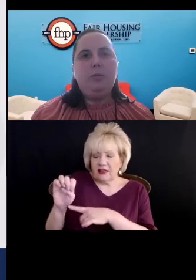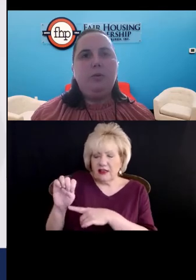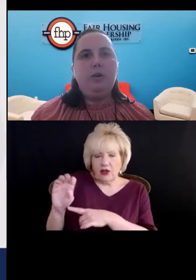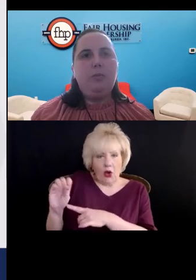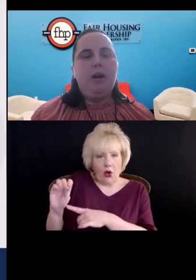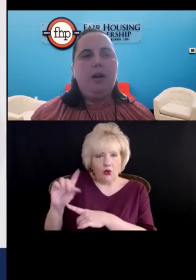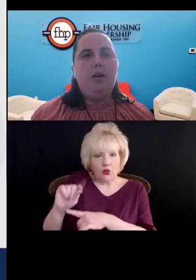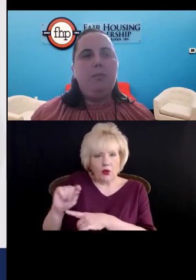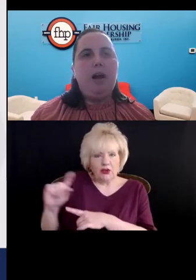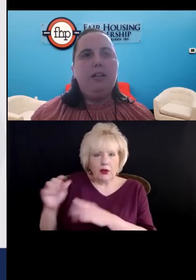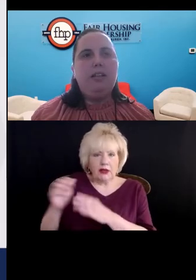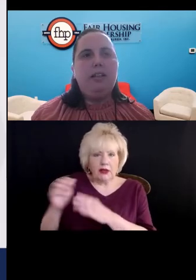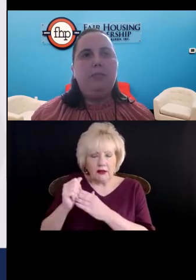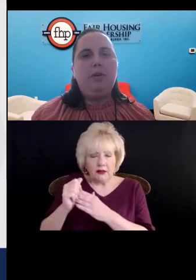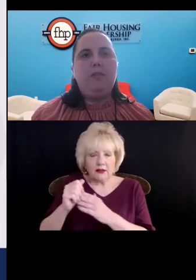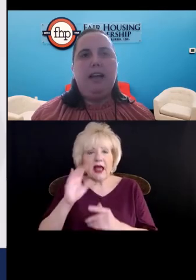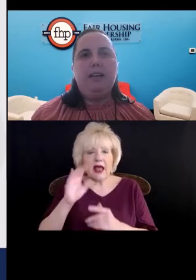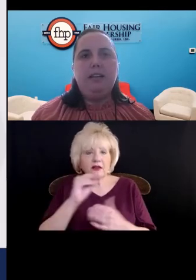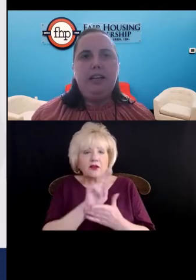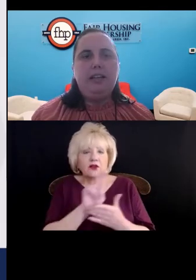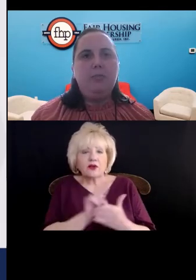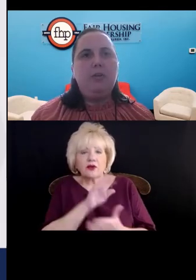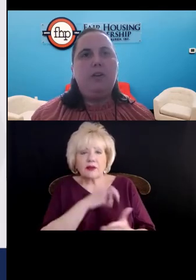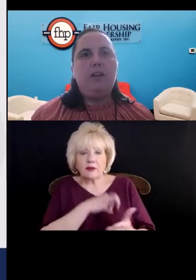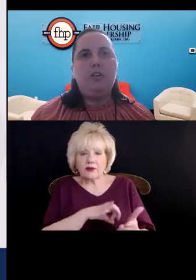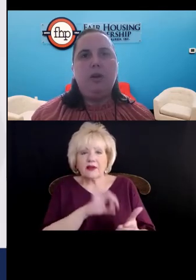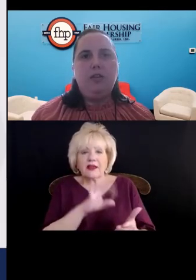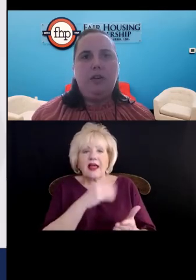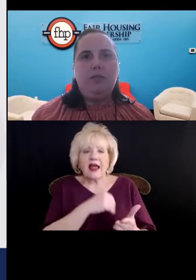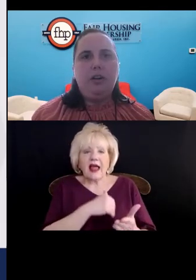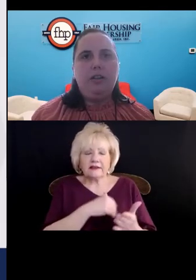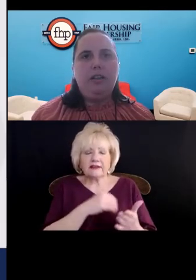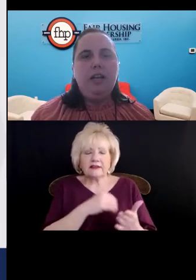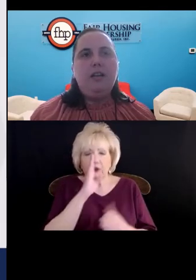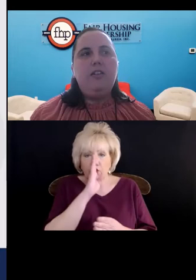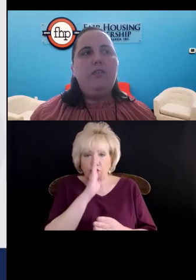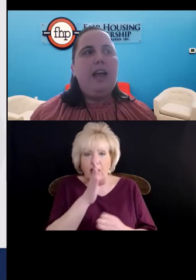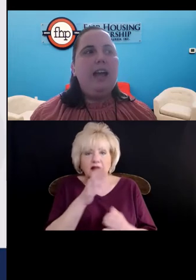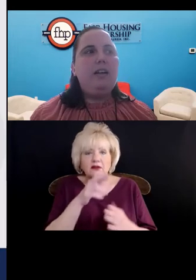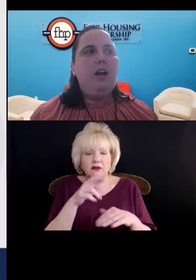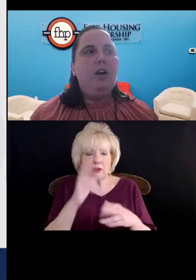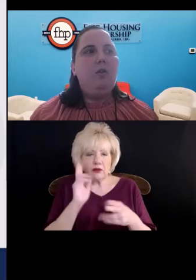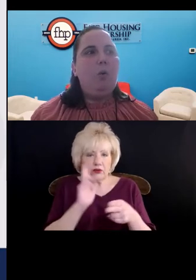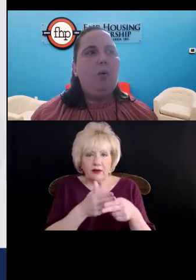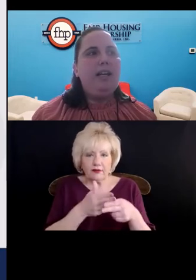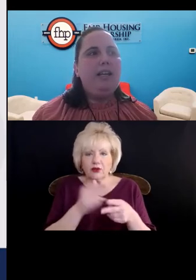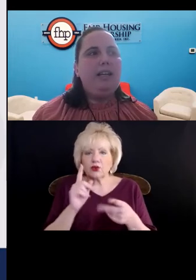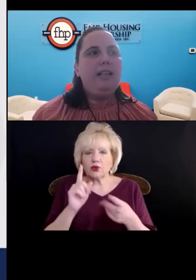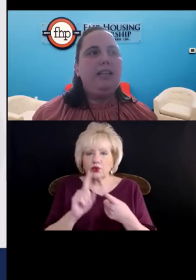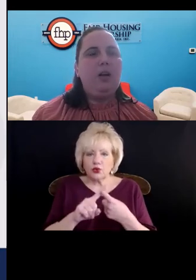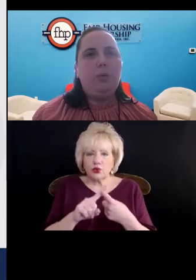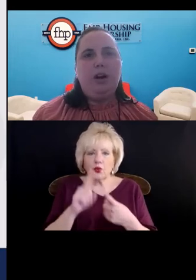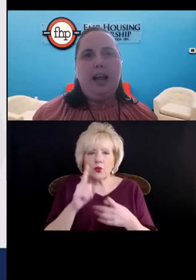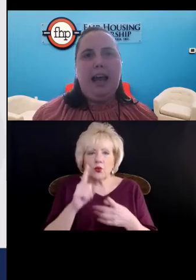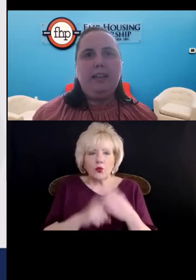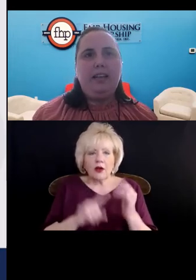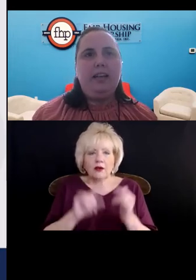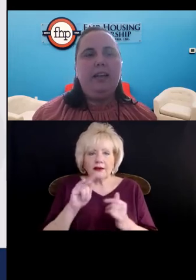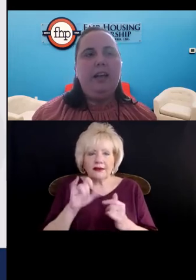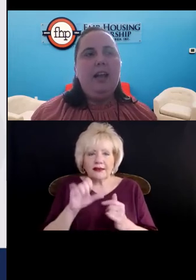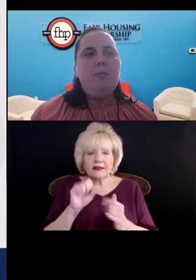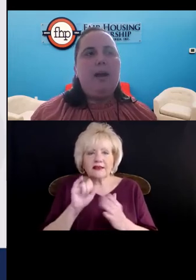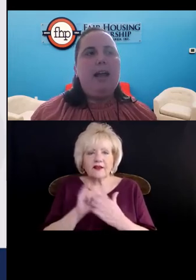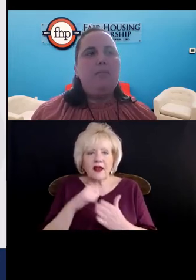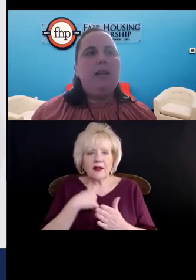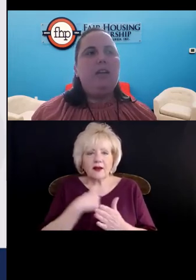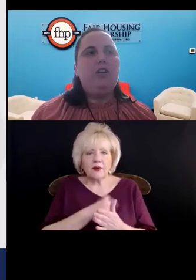of Pittsburgh policy provides links and provides direct reference to the fact of what it is that we are asking